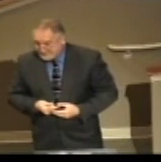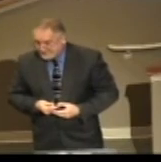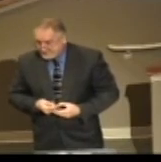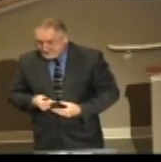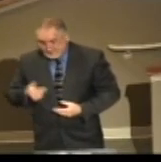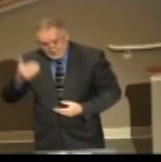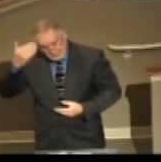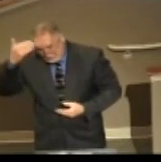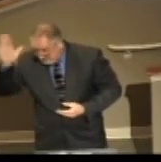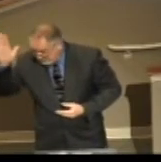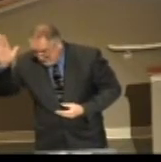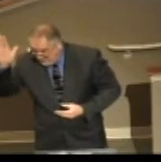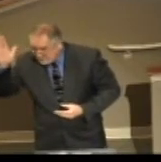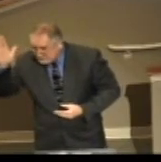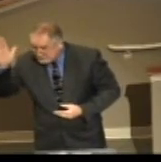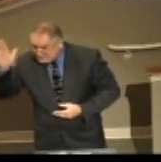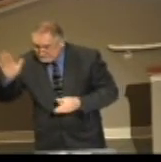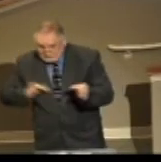I can't tell you.